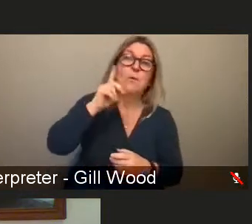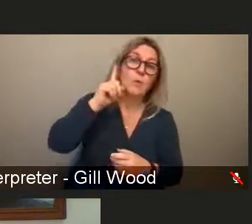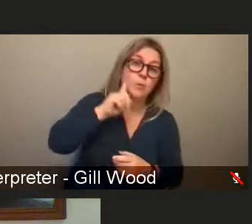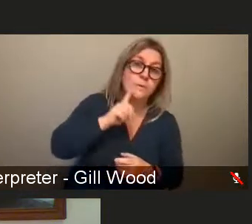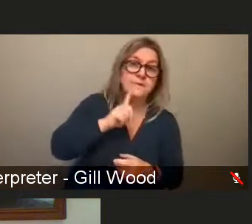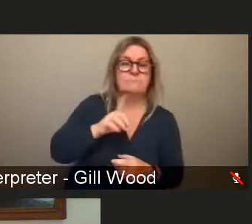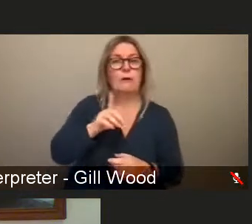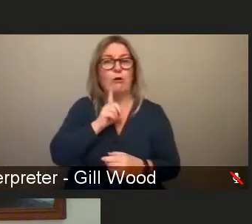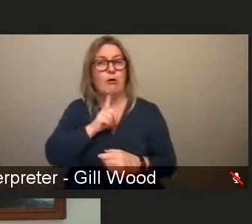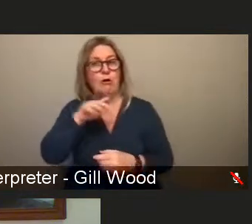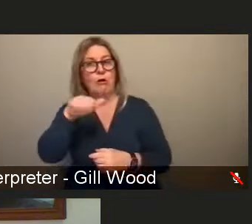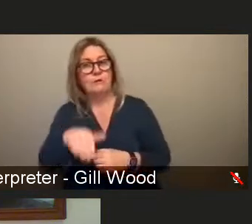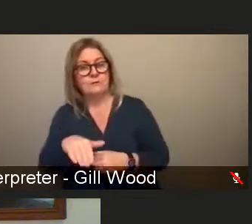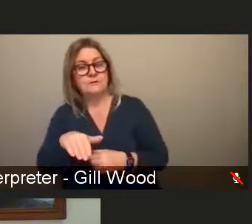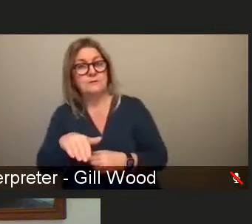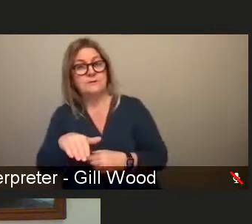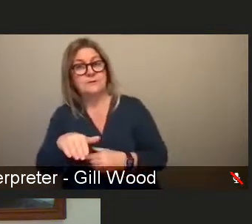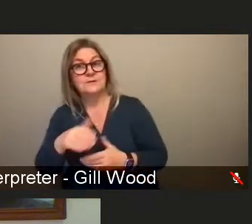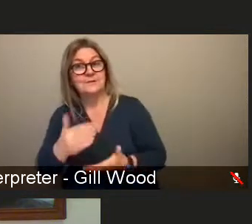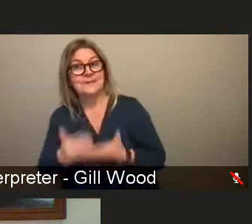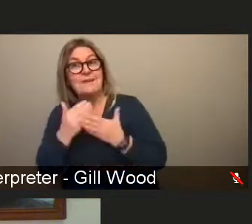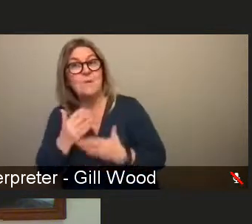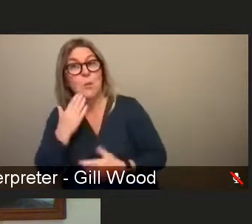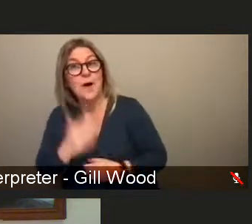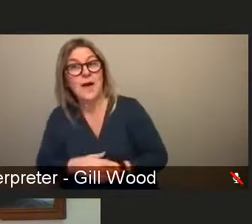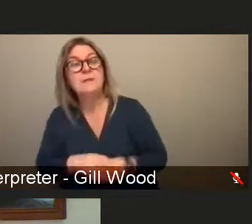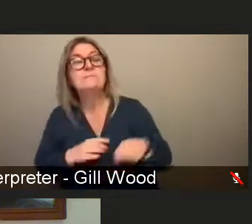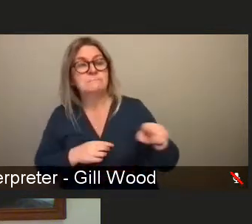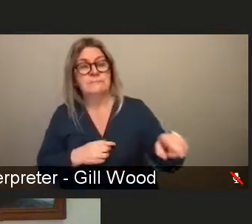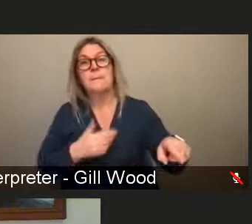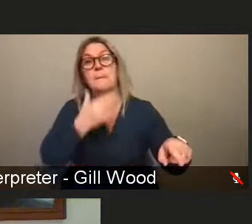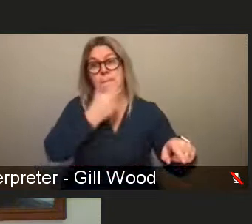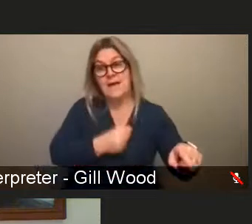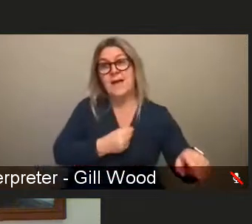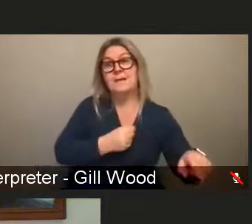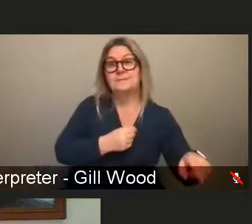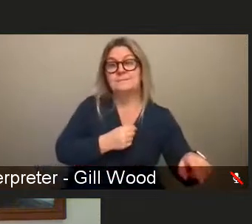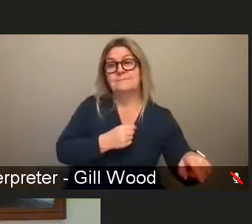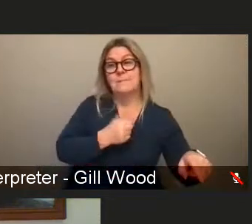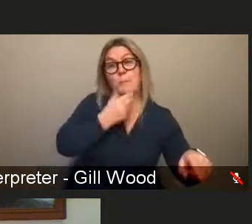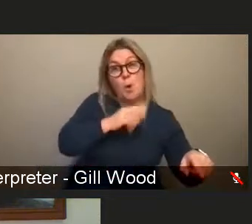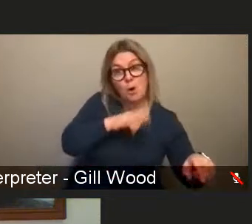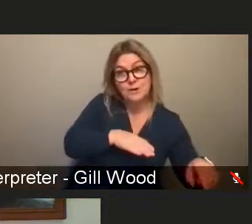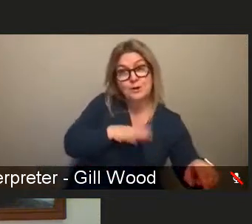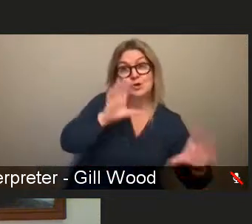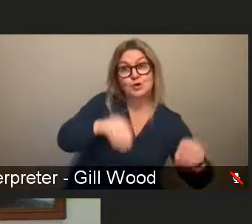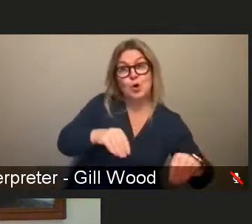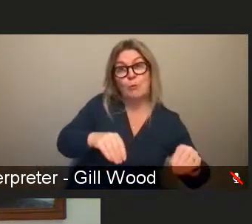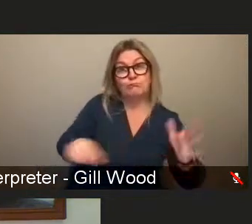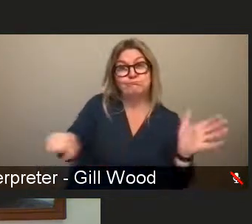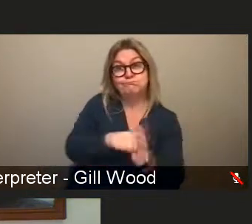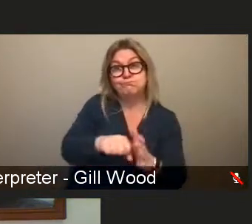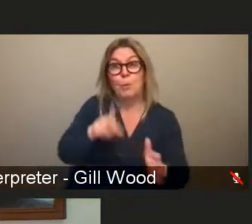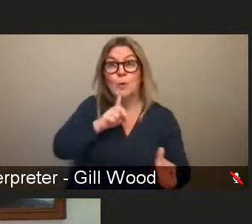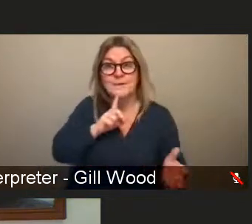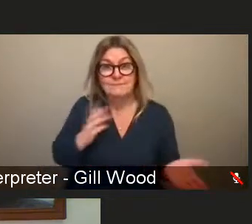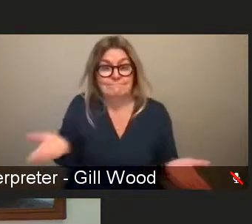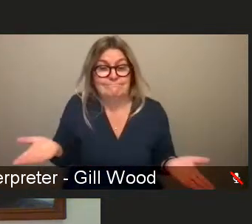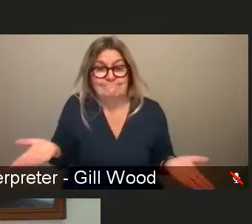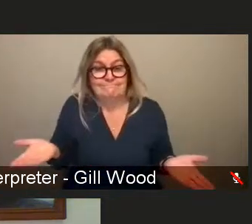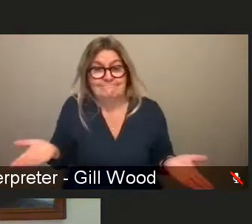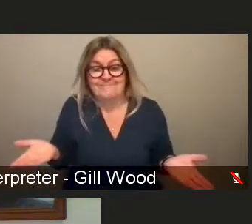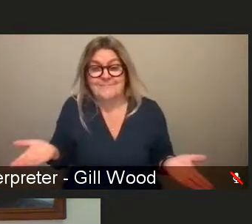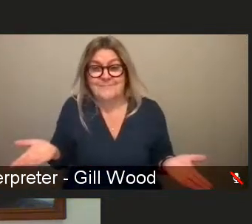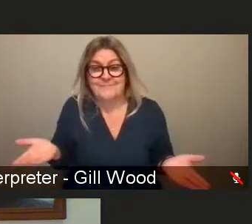men and boys stop hurting and killing us and how that will be achieved is something we can all play a part and it doesn't just